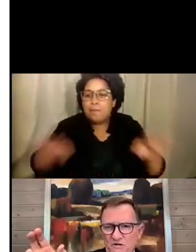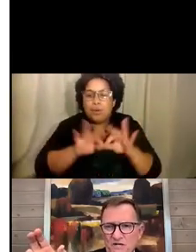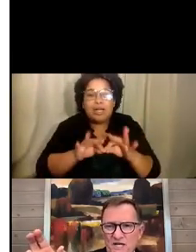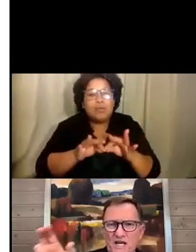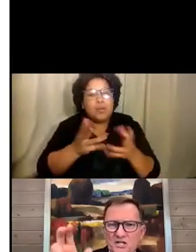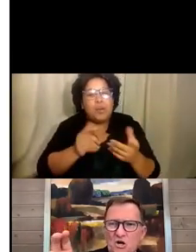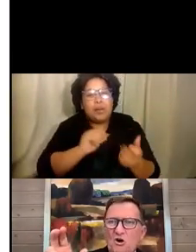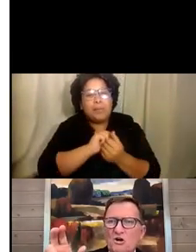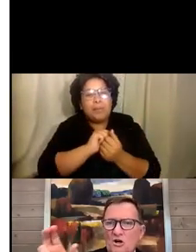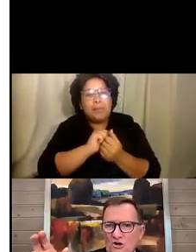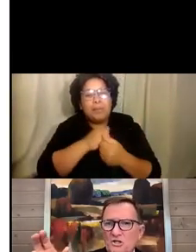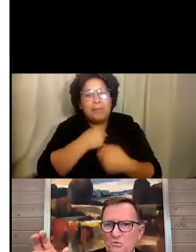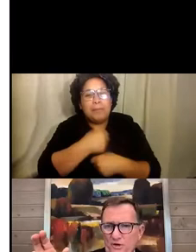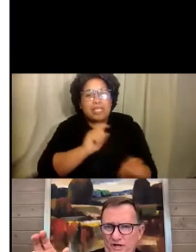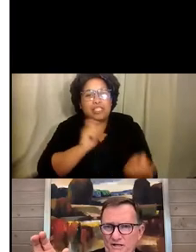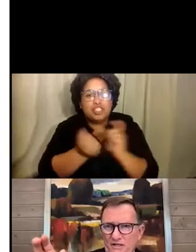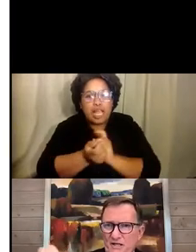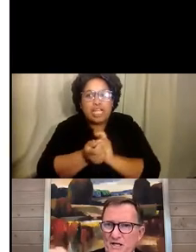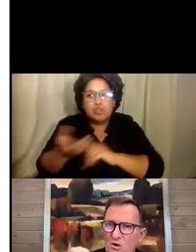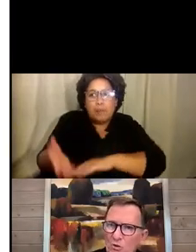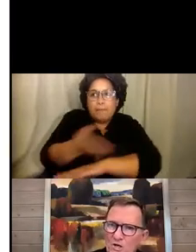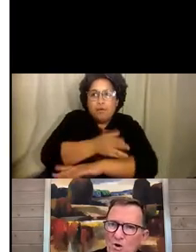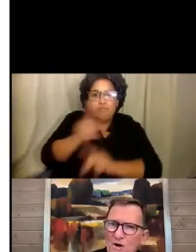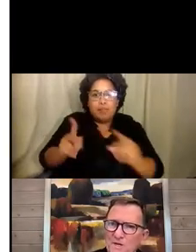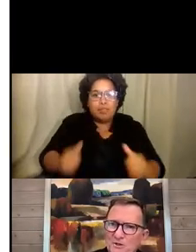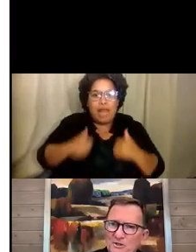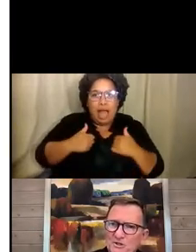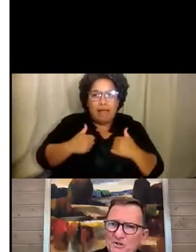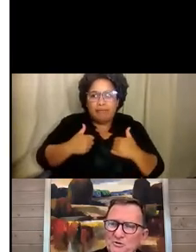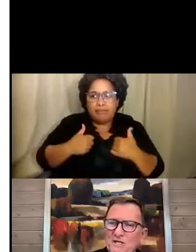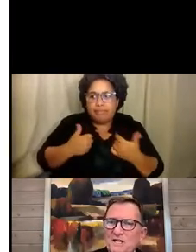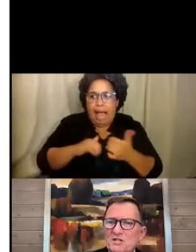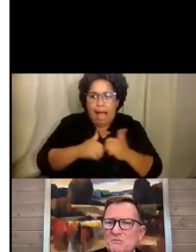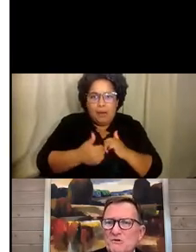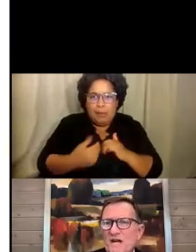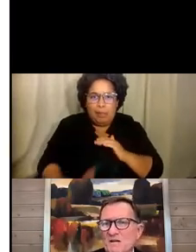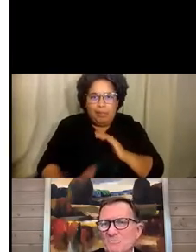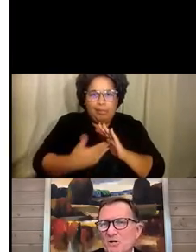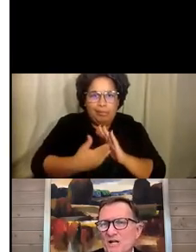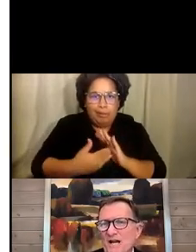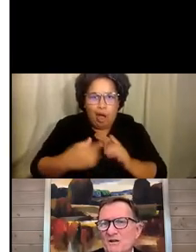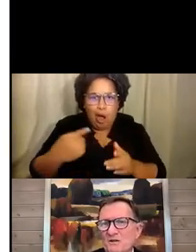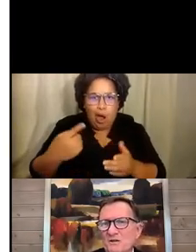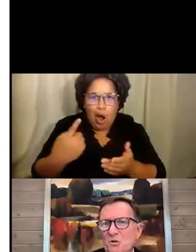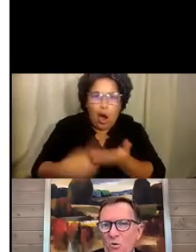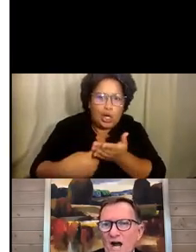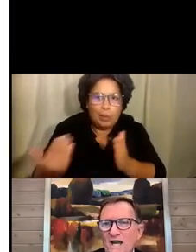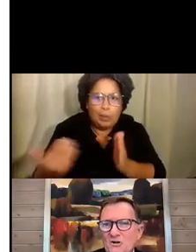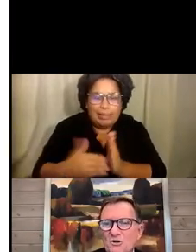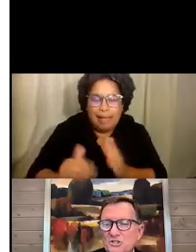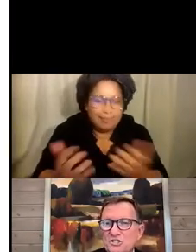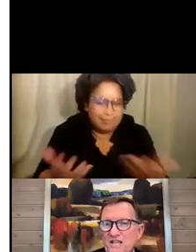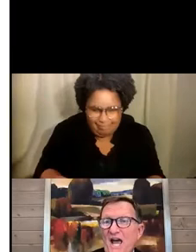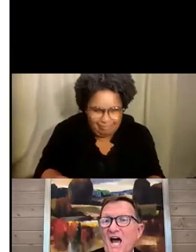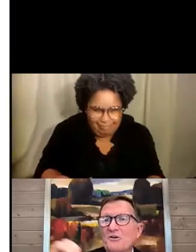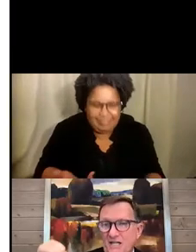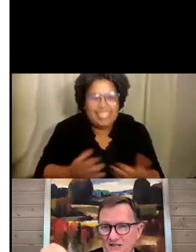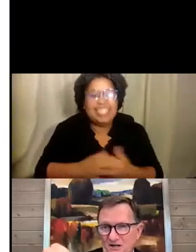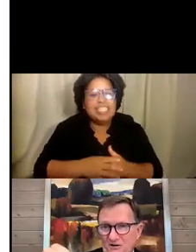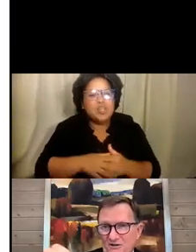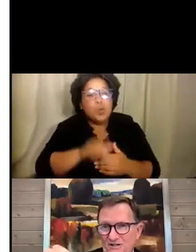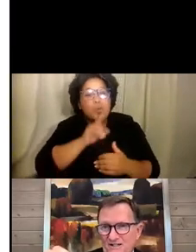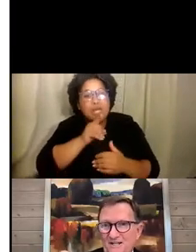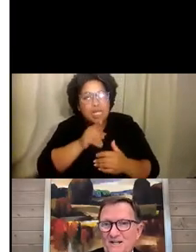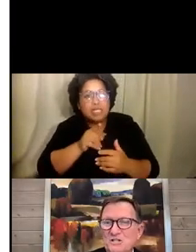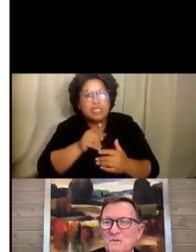that we serve, it's hard to argue with that. What you want people to do is to provide input and how to the why, or I should say the how to